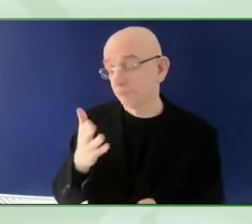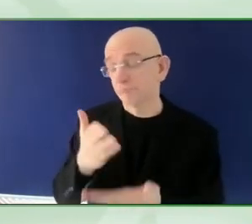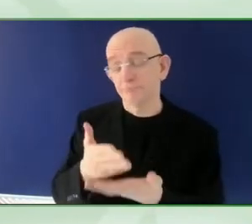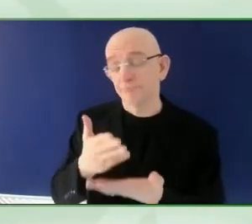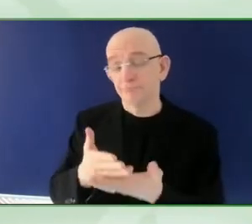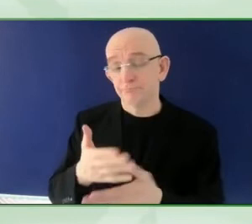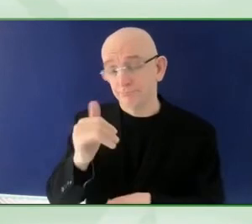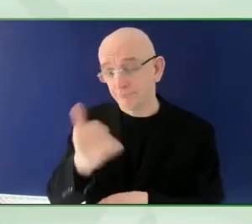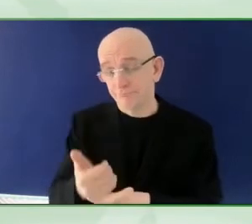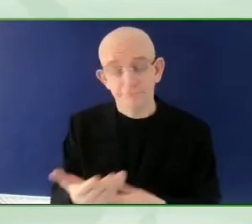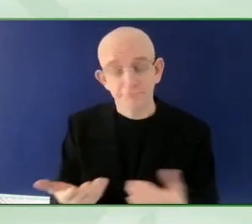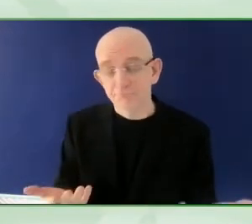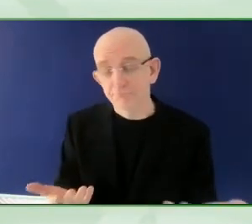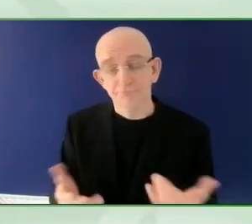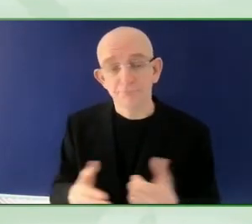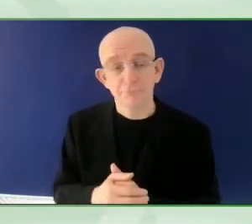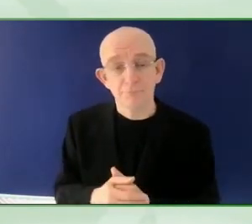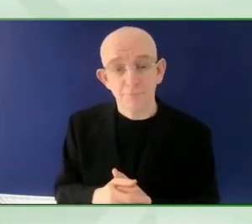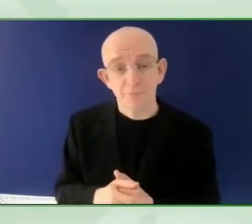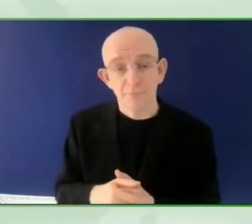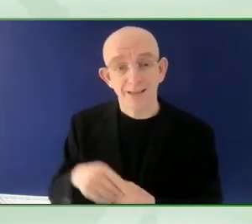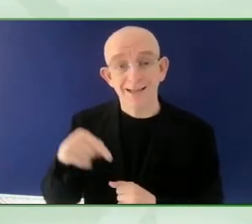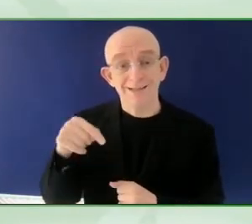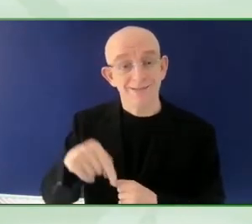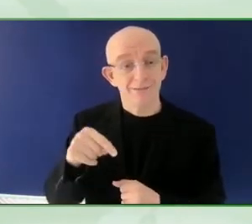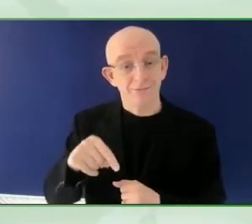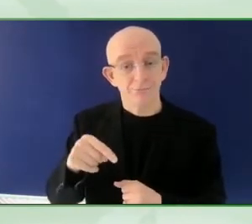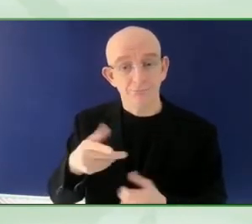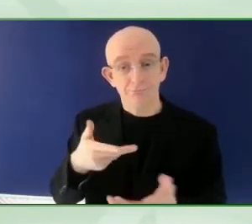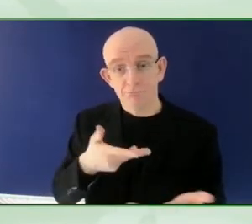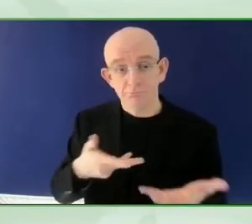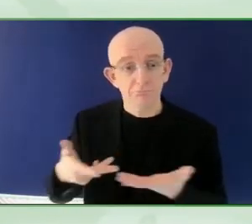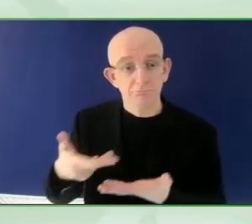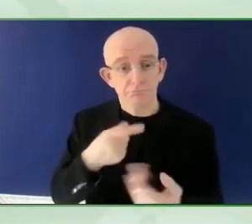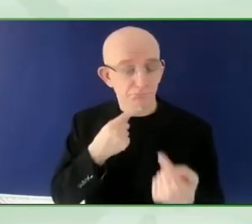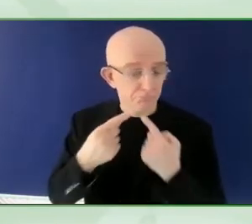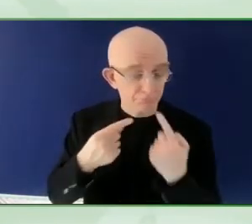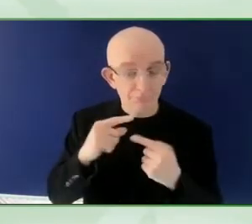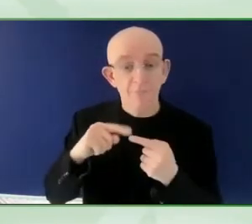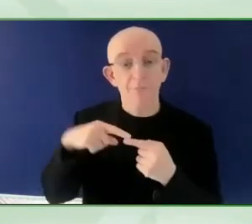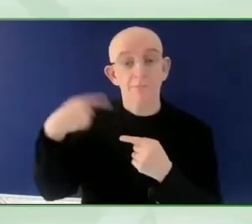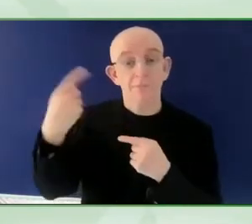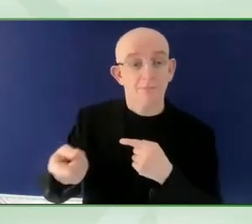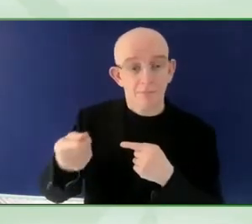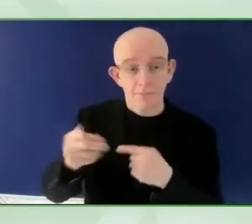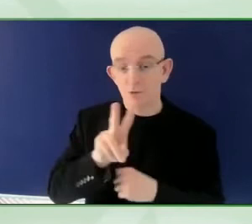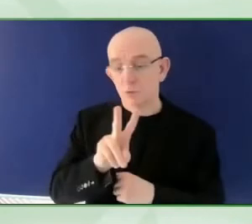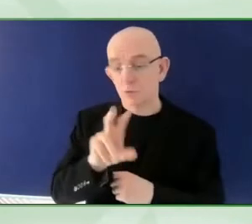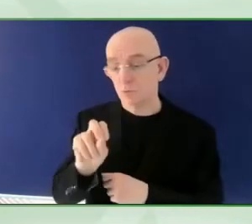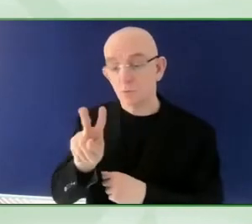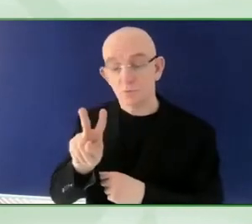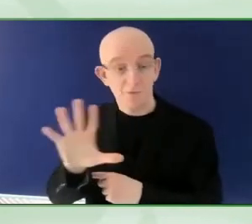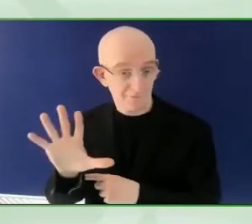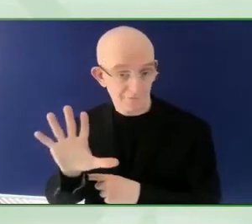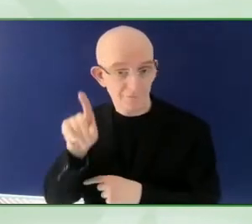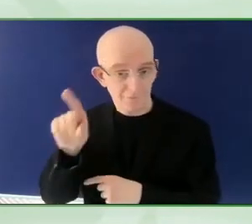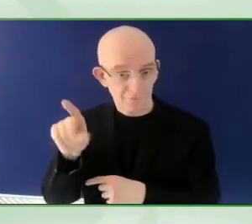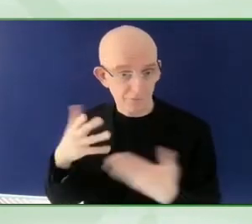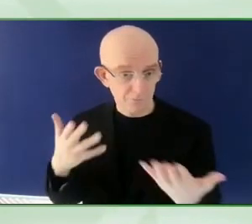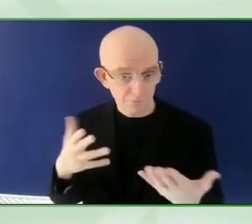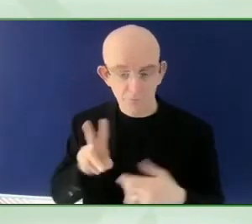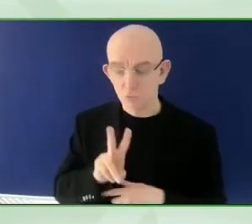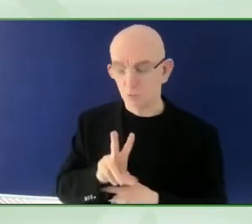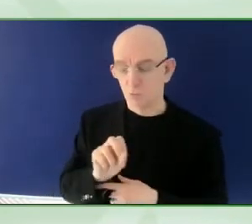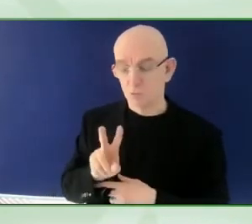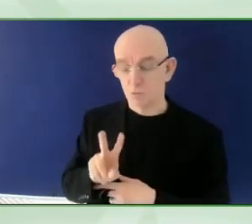for the years to come, we expect to have more countries coming forward and expressing their willingness to be the co